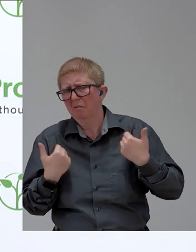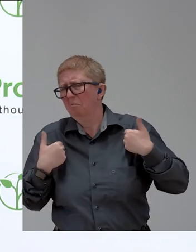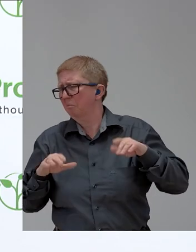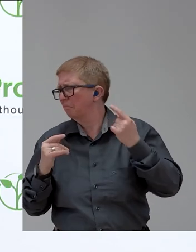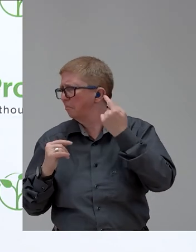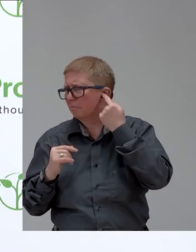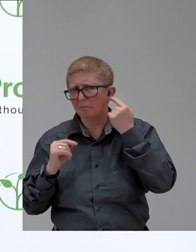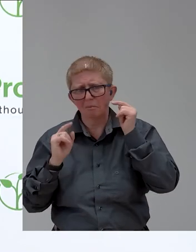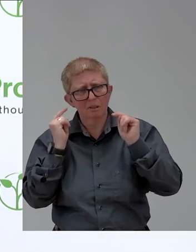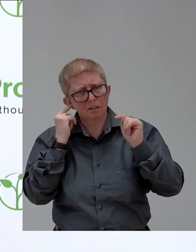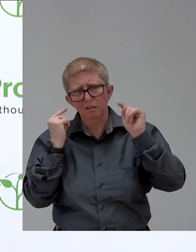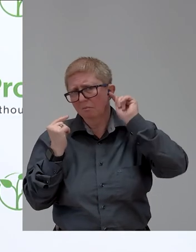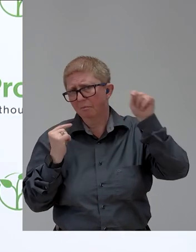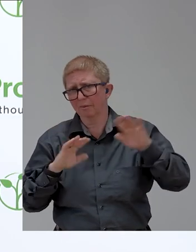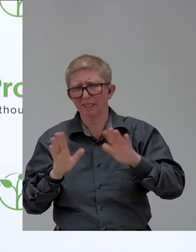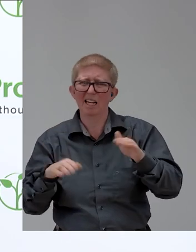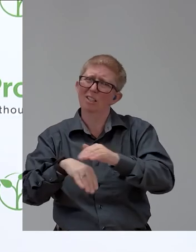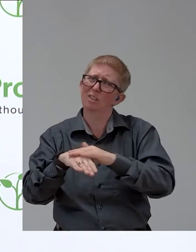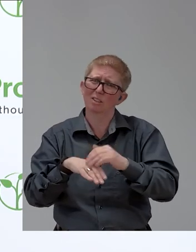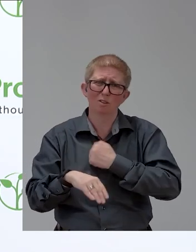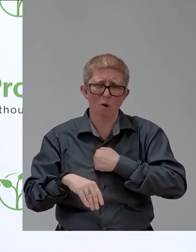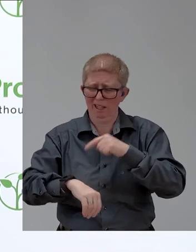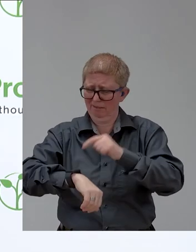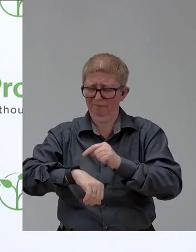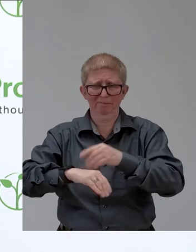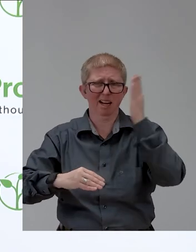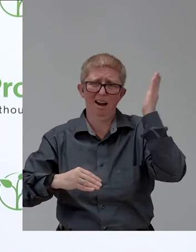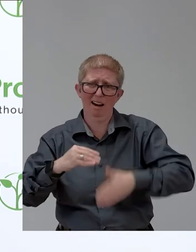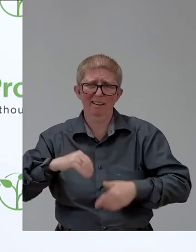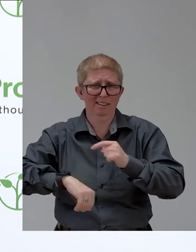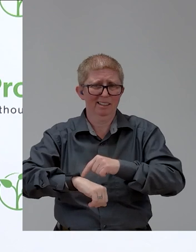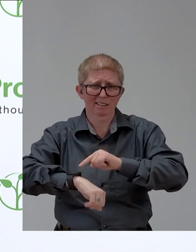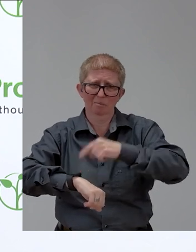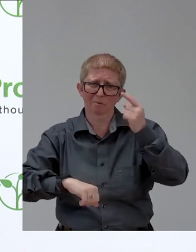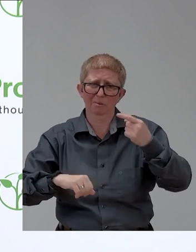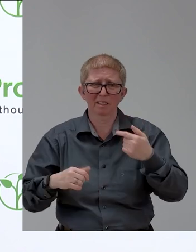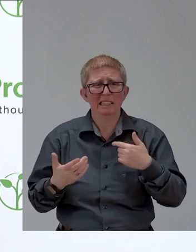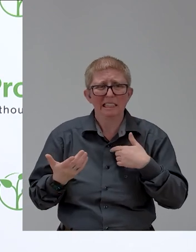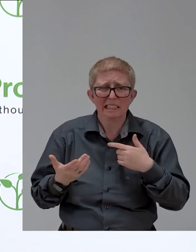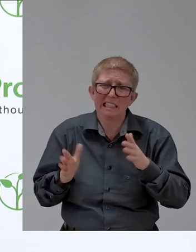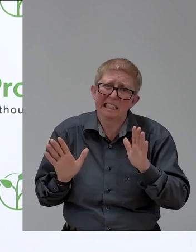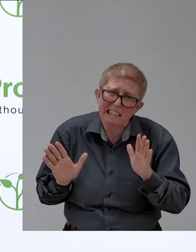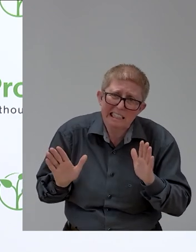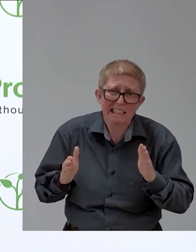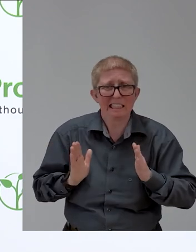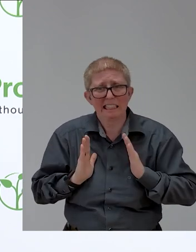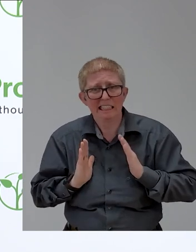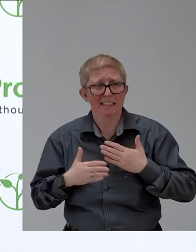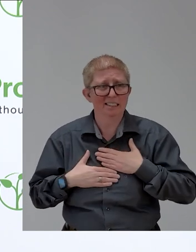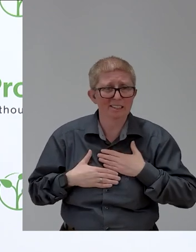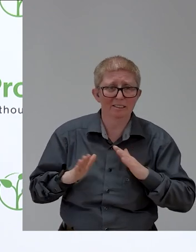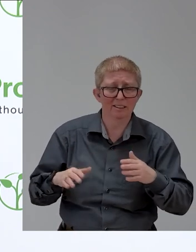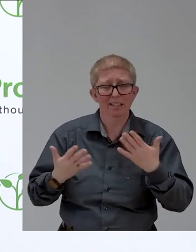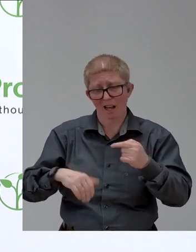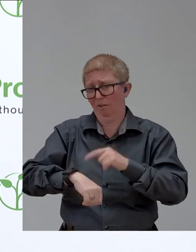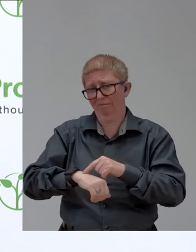I'm afraid I have to come in now and very unpolitely have to interrupt this discussion. The clock is closing in on